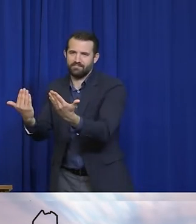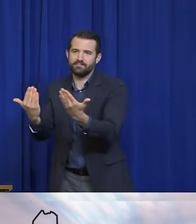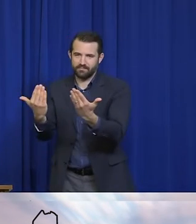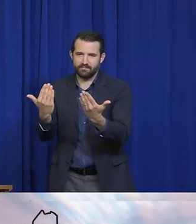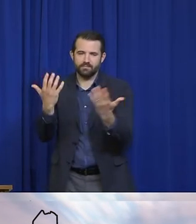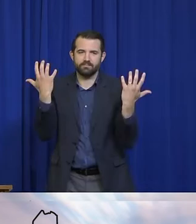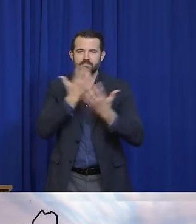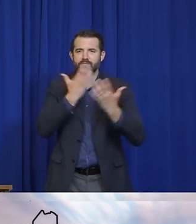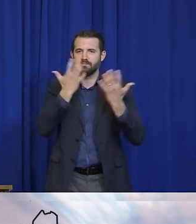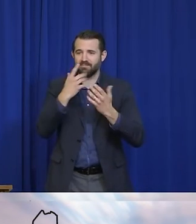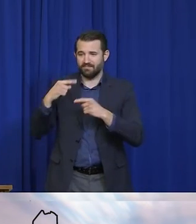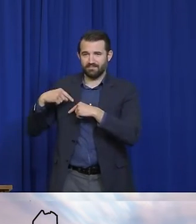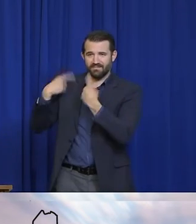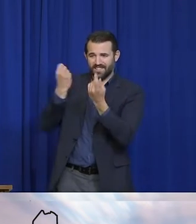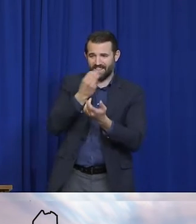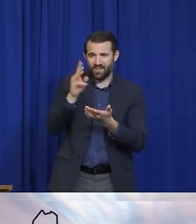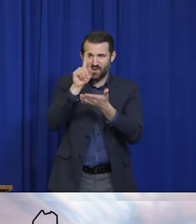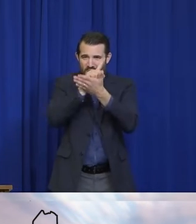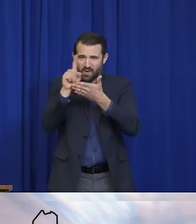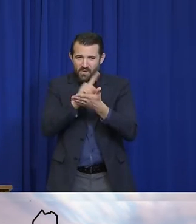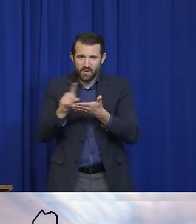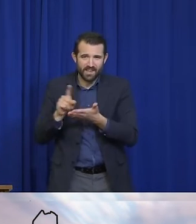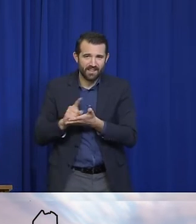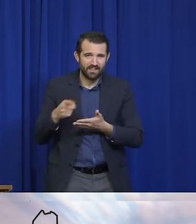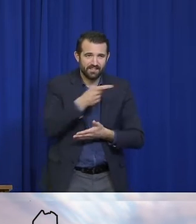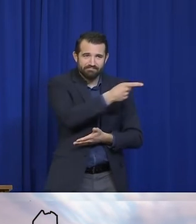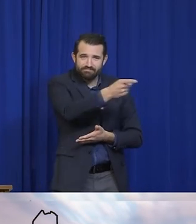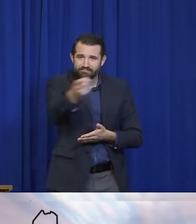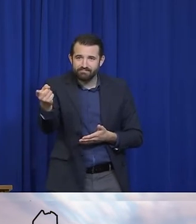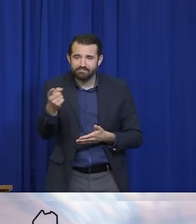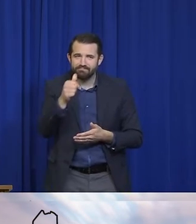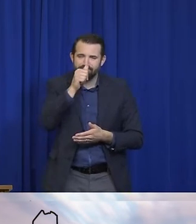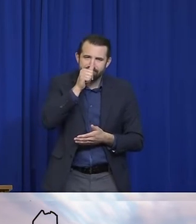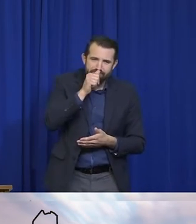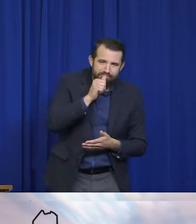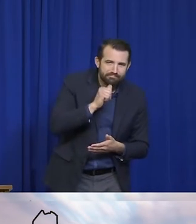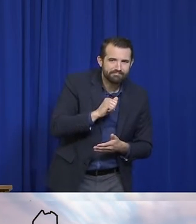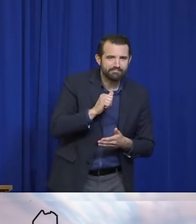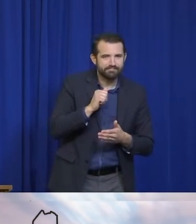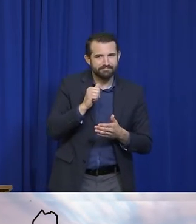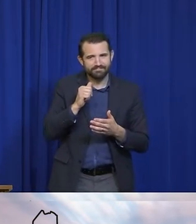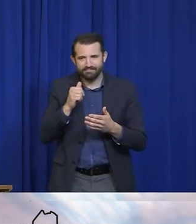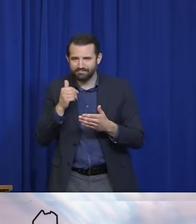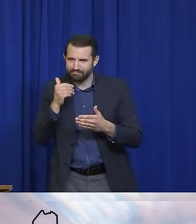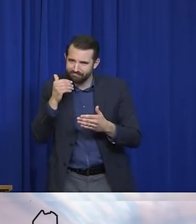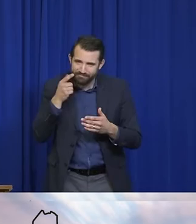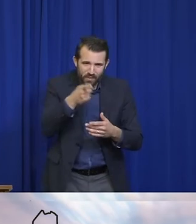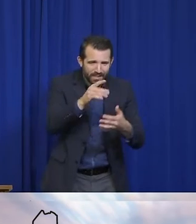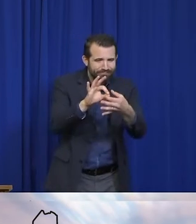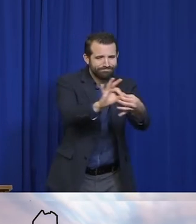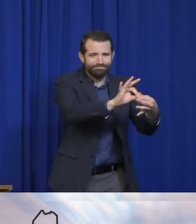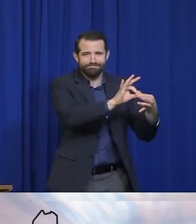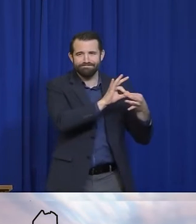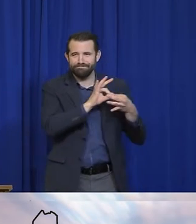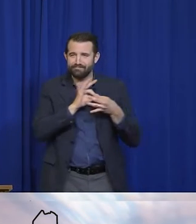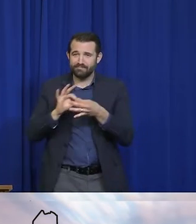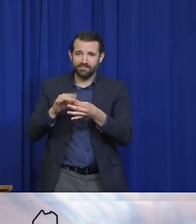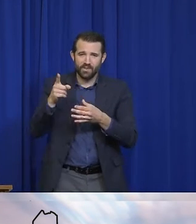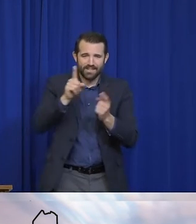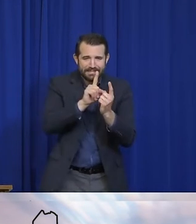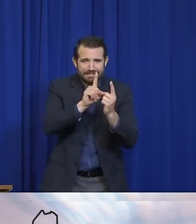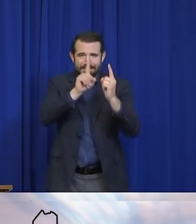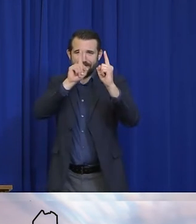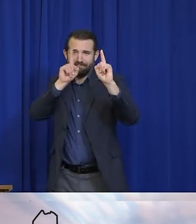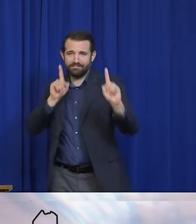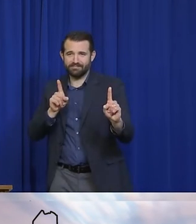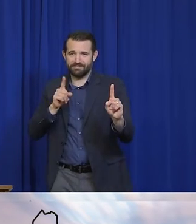difficult, but you have stayed the course. And because of your cooperation and your sacrifices, Maine has started to flatten